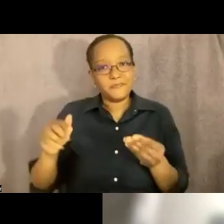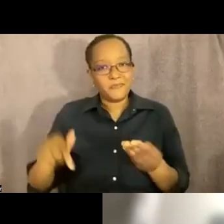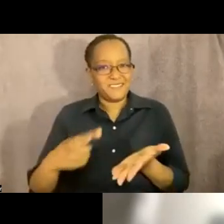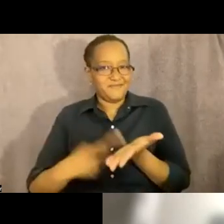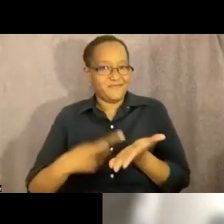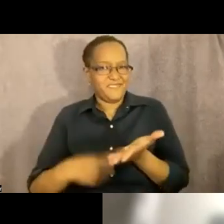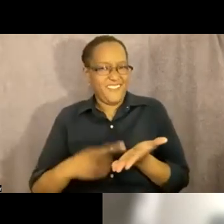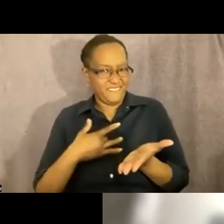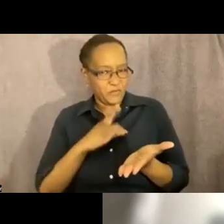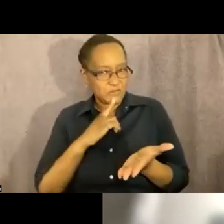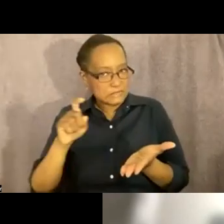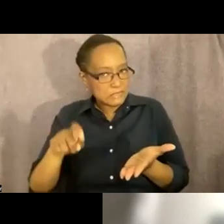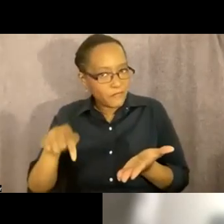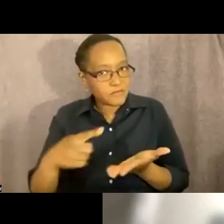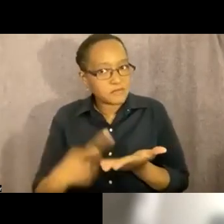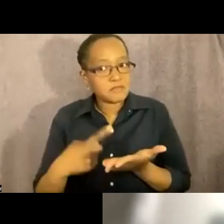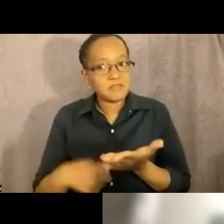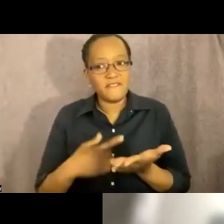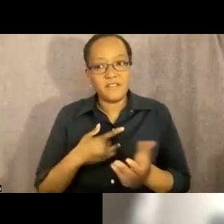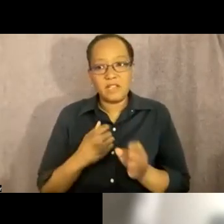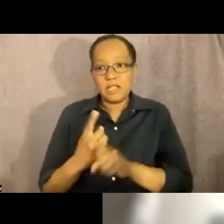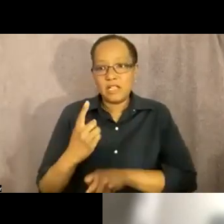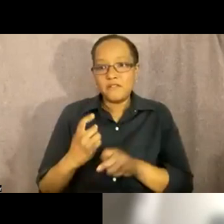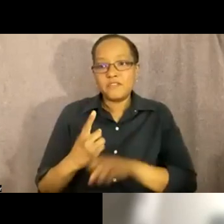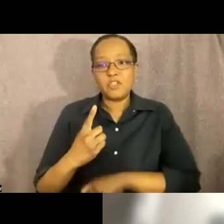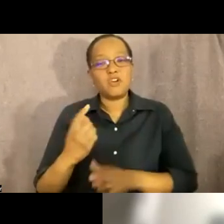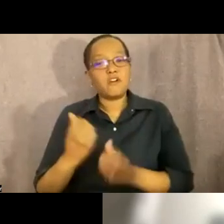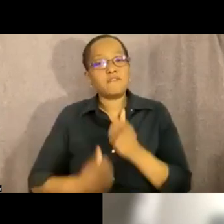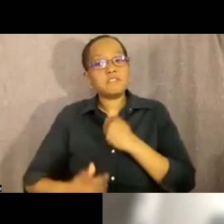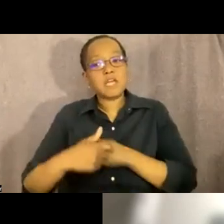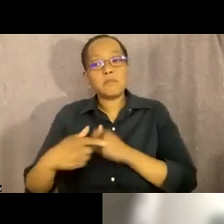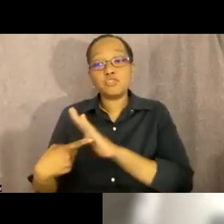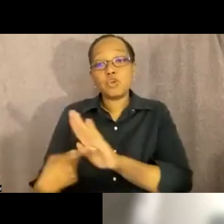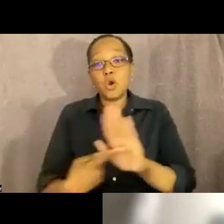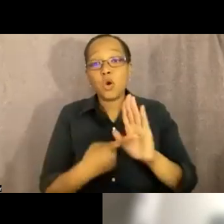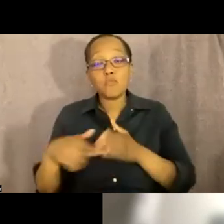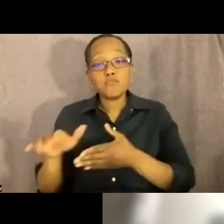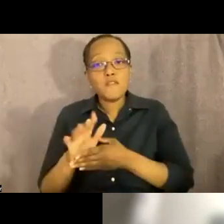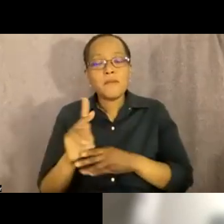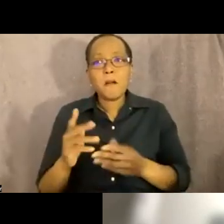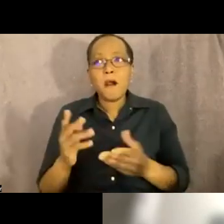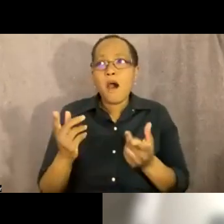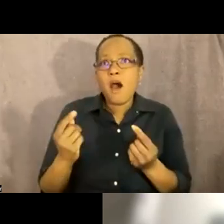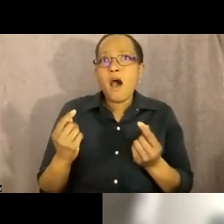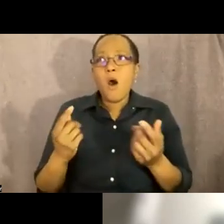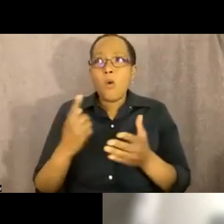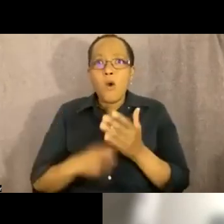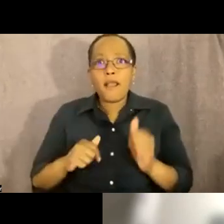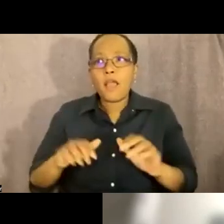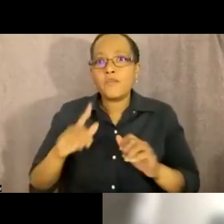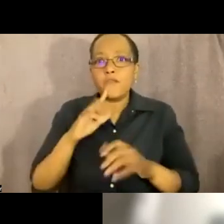it's very needed i always feel like every every year every time i even show the film people are like what can we do what can we do and i think